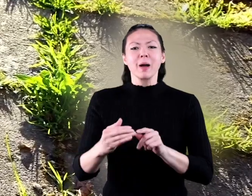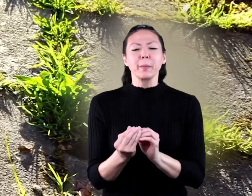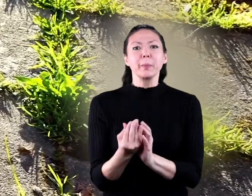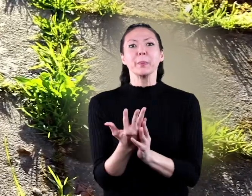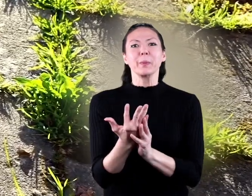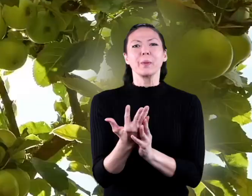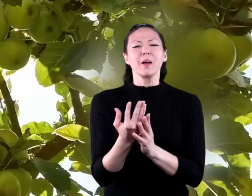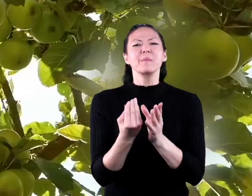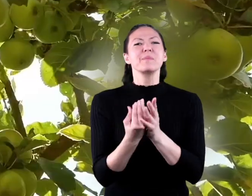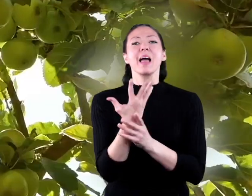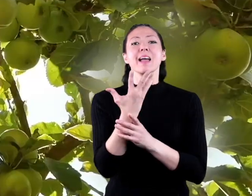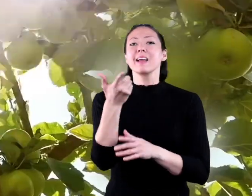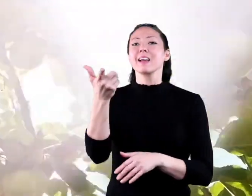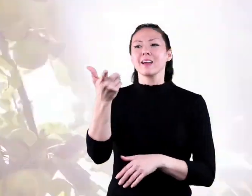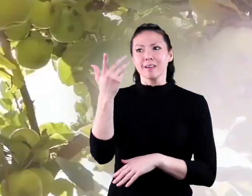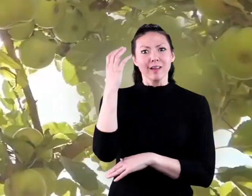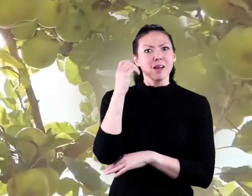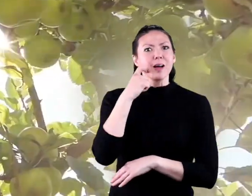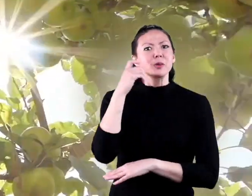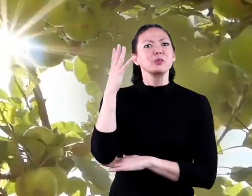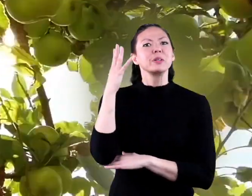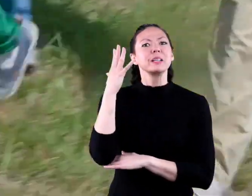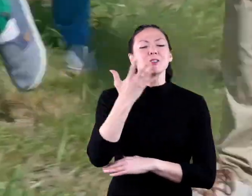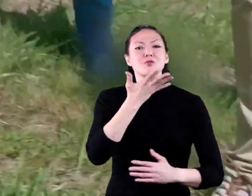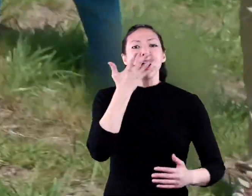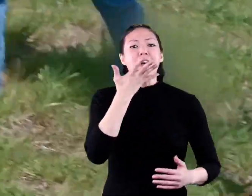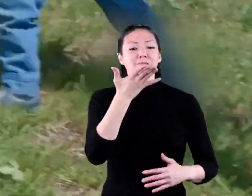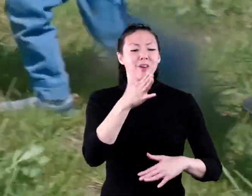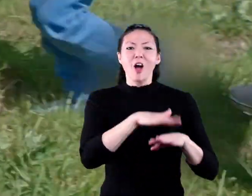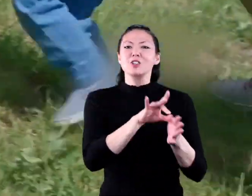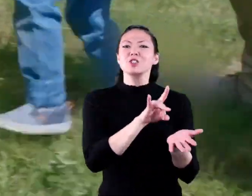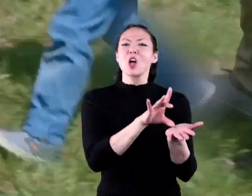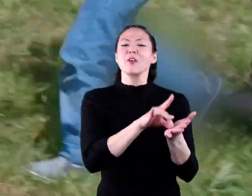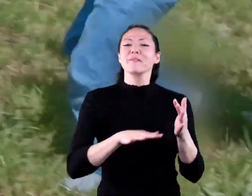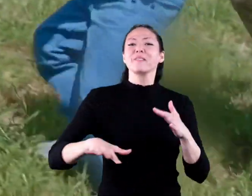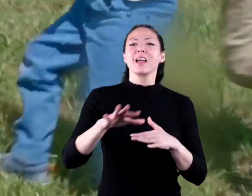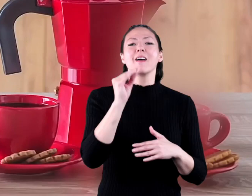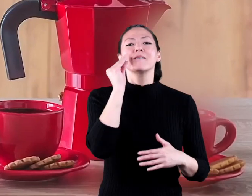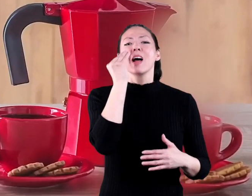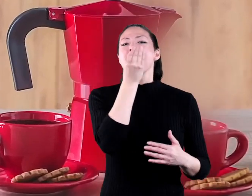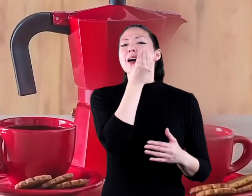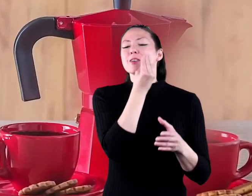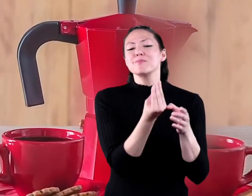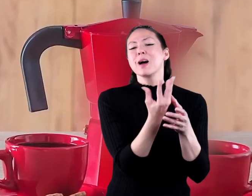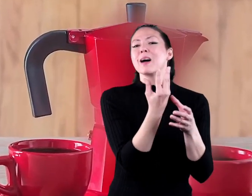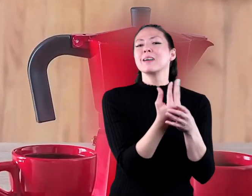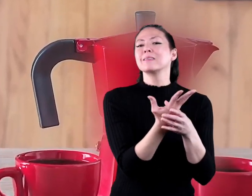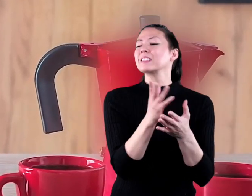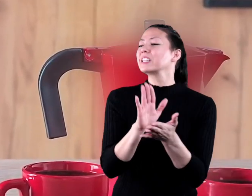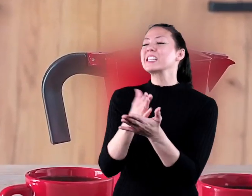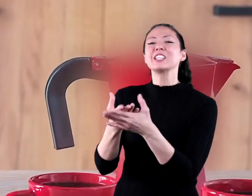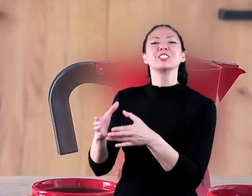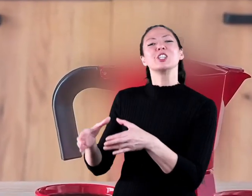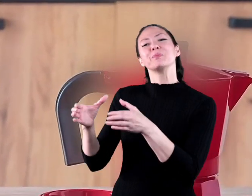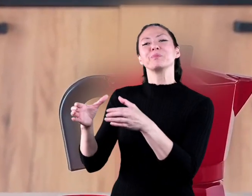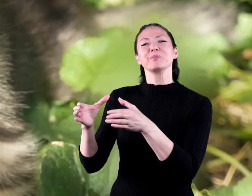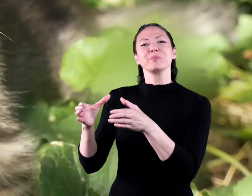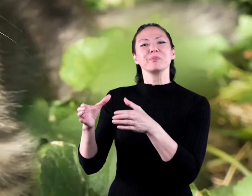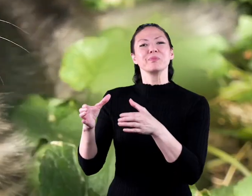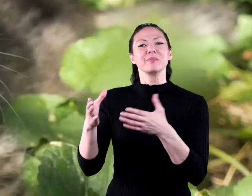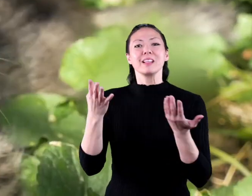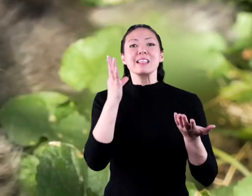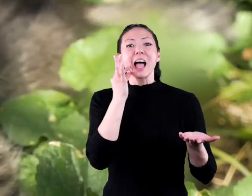in the city. A plant can be an apple tree, the grass on your soccer field, flowers in the flower pot in your kitchen,